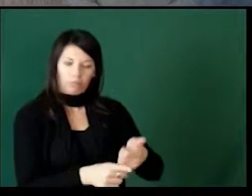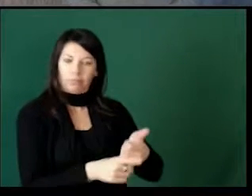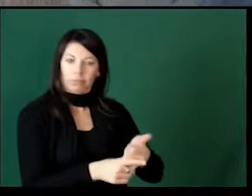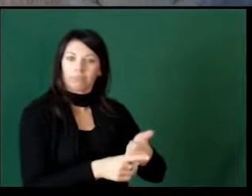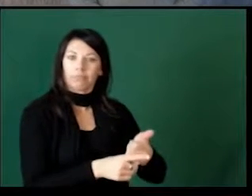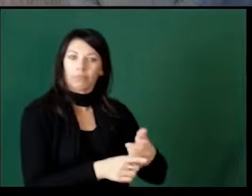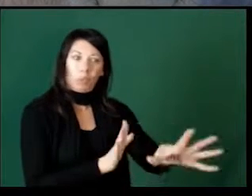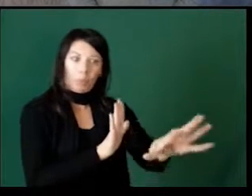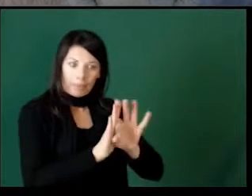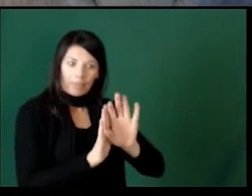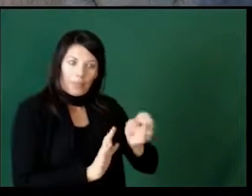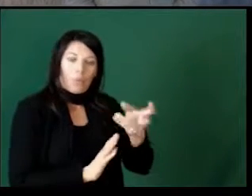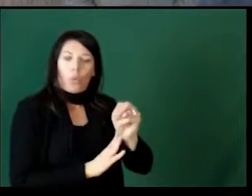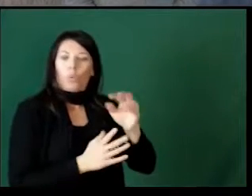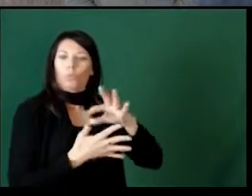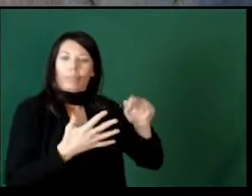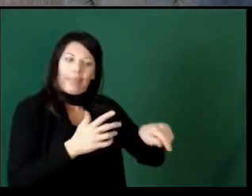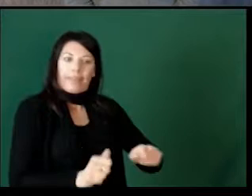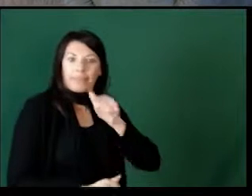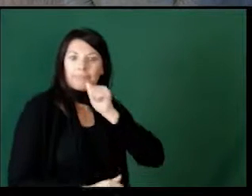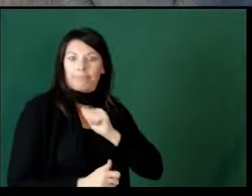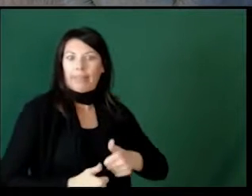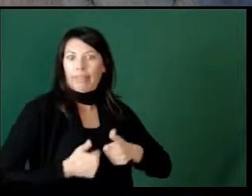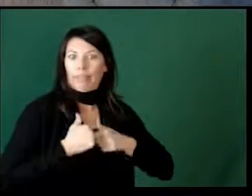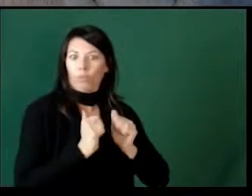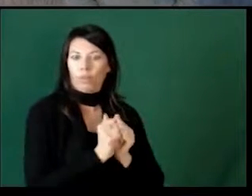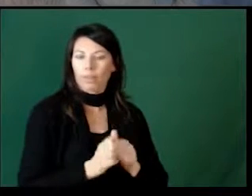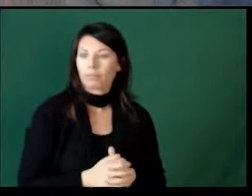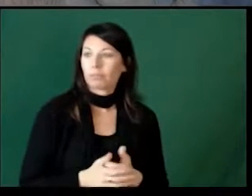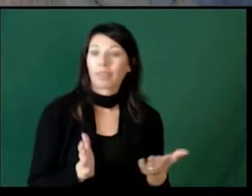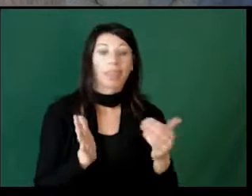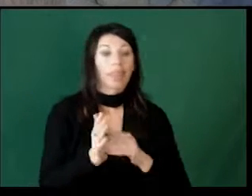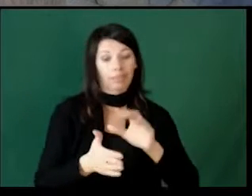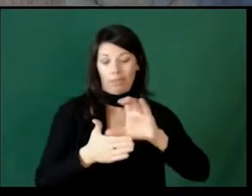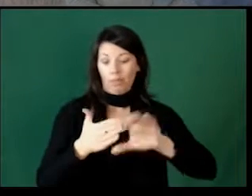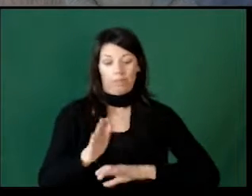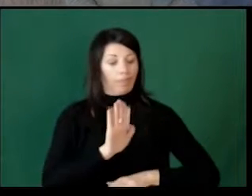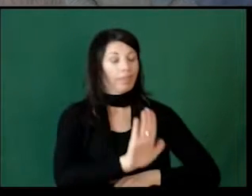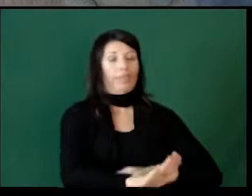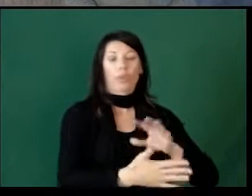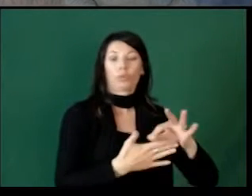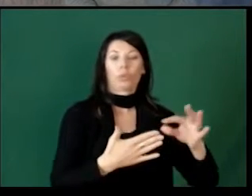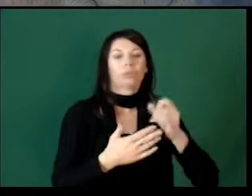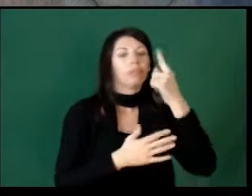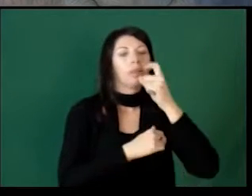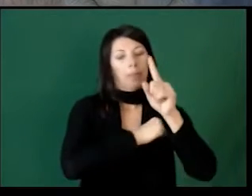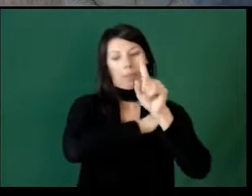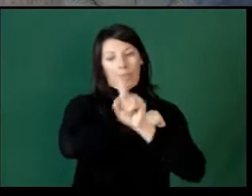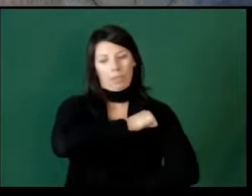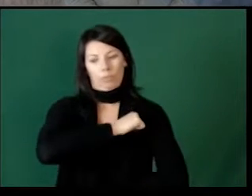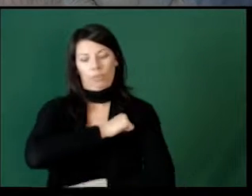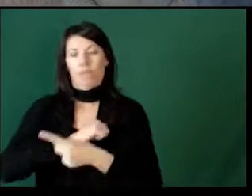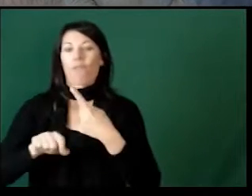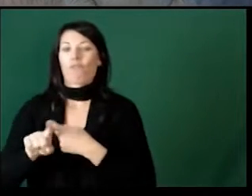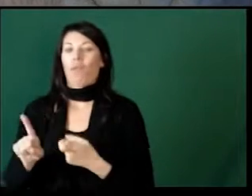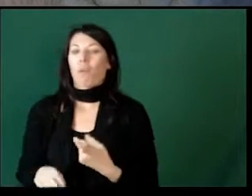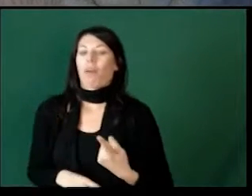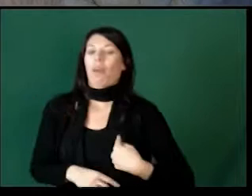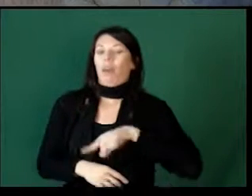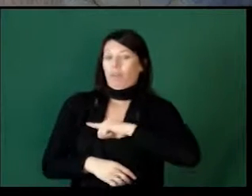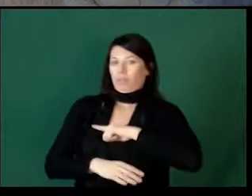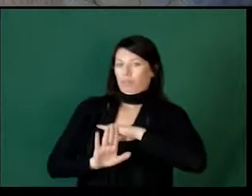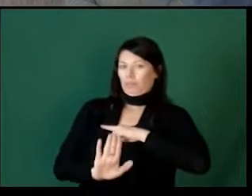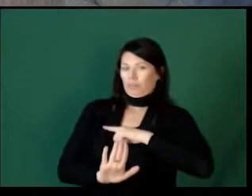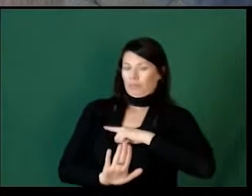which consequence they can live with. Again, consequences, it's their choice. A punishment comes from